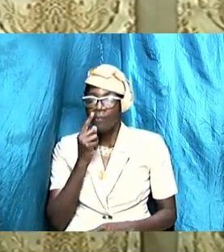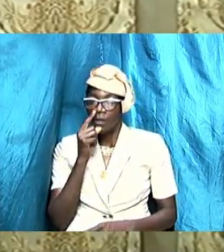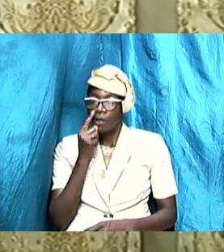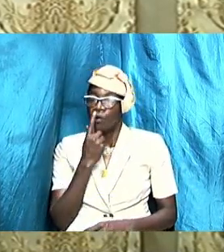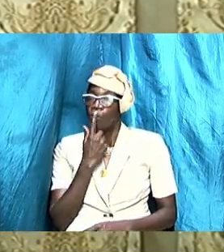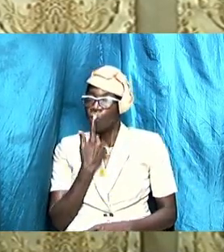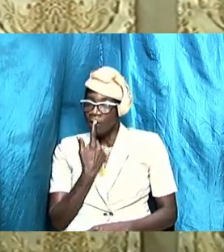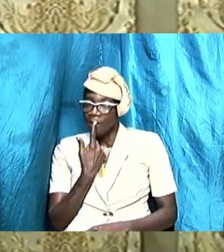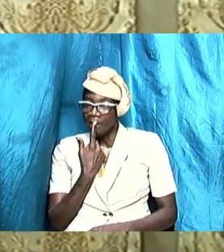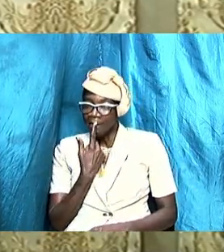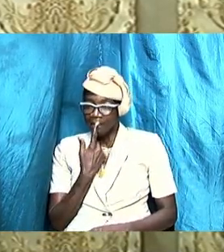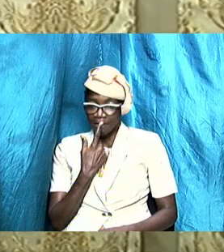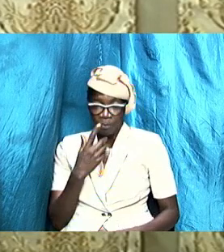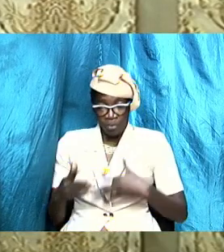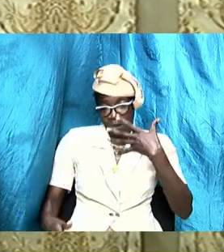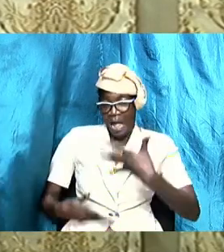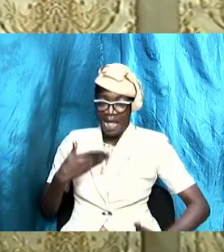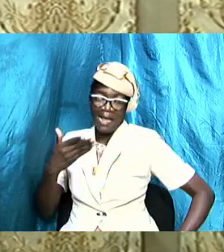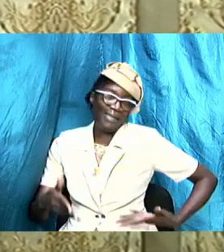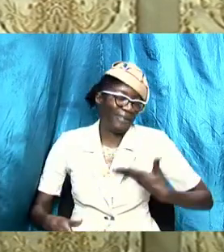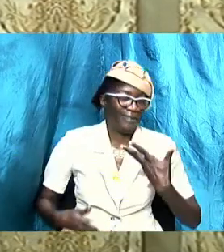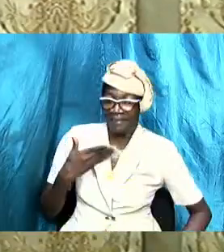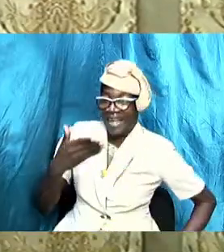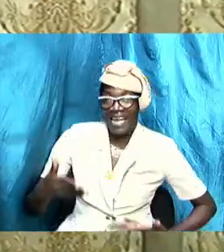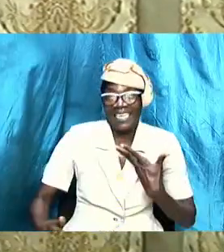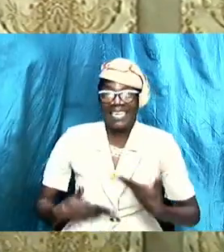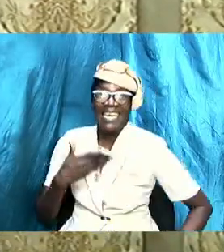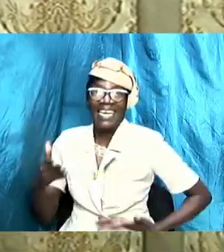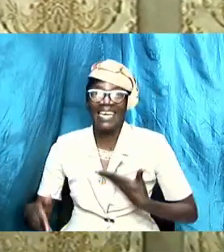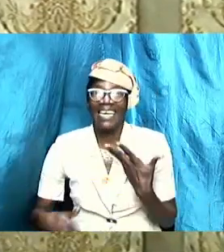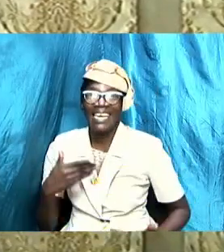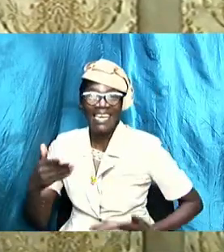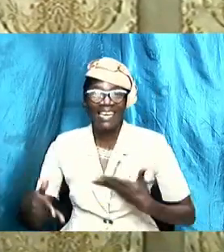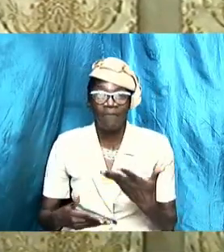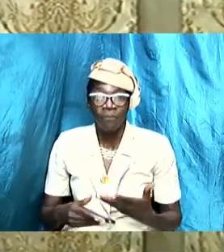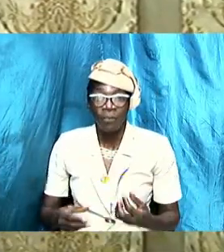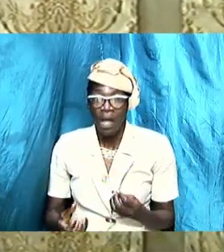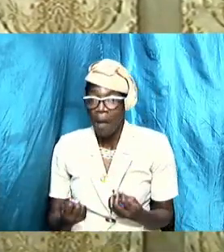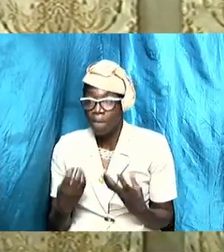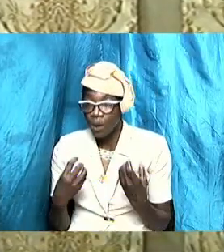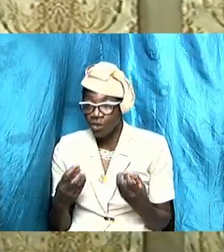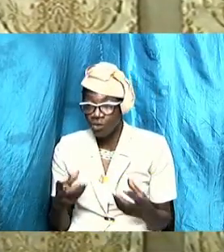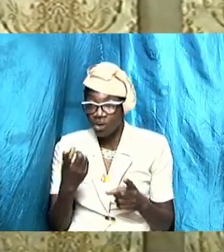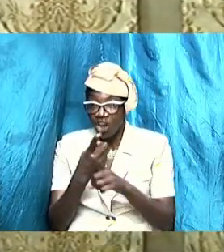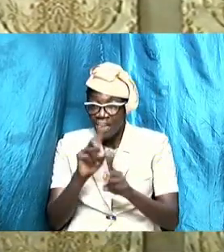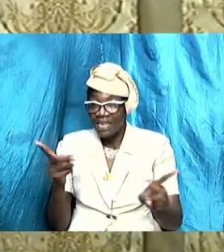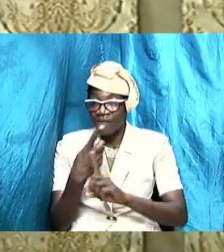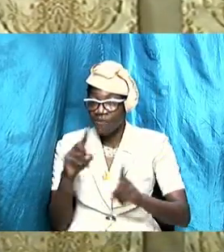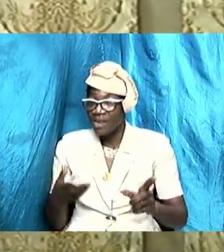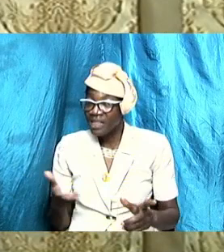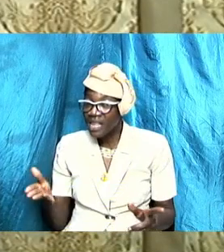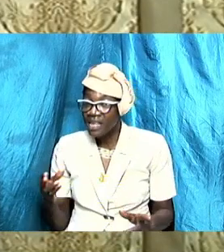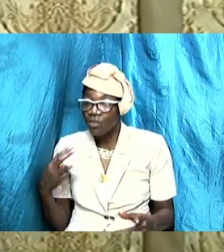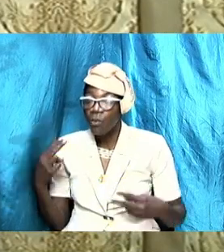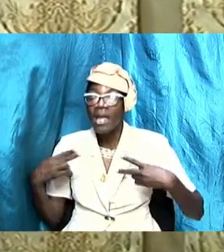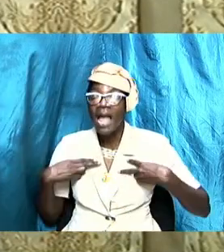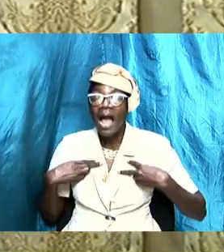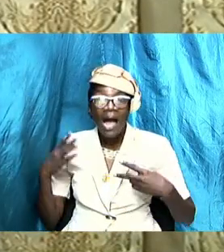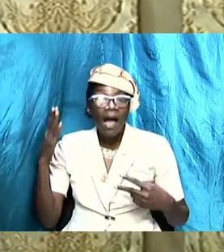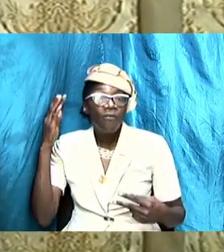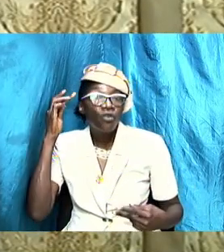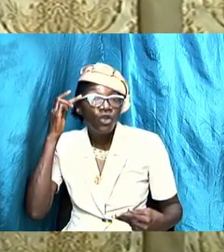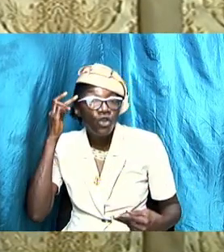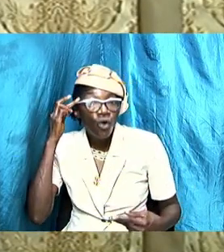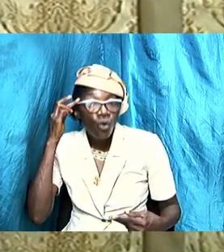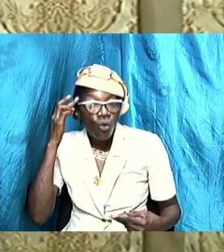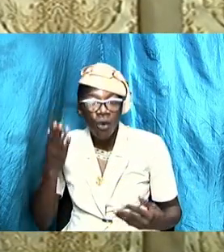if we are going to be effervescent and extroverted and a number of different things and we have to know that there are some